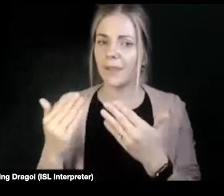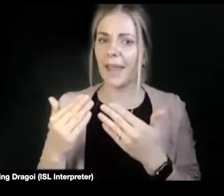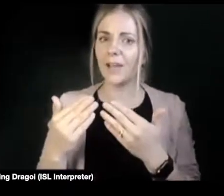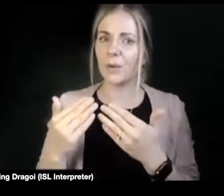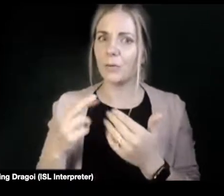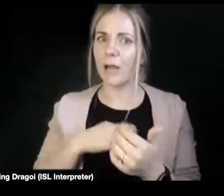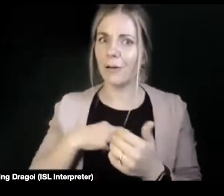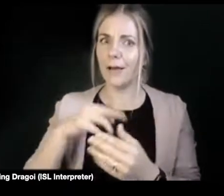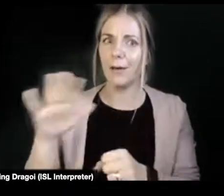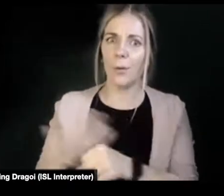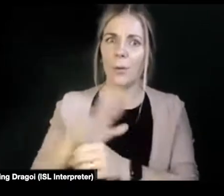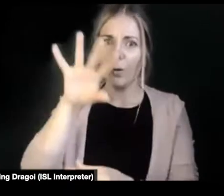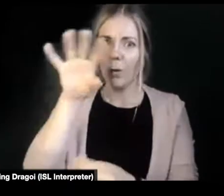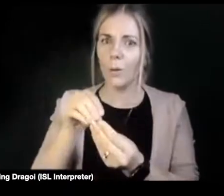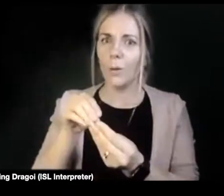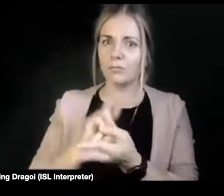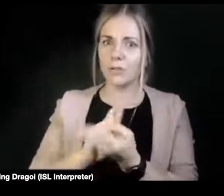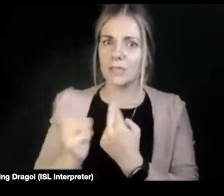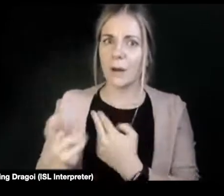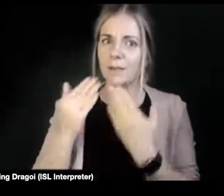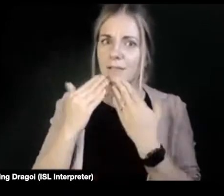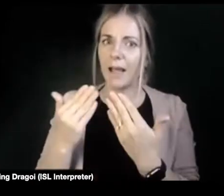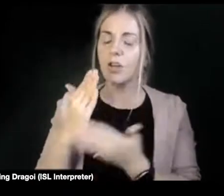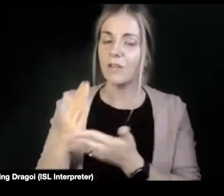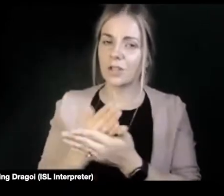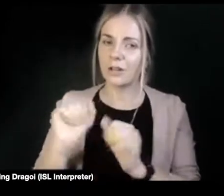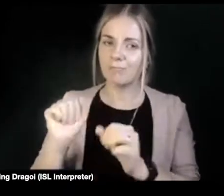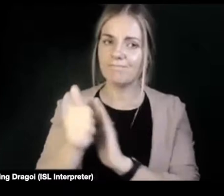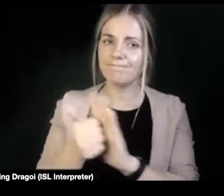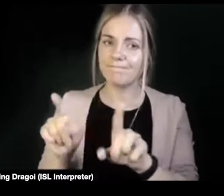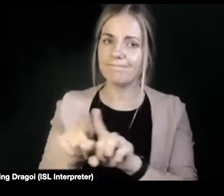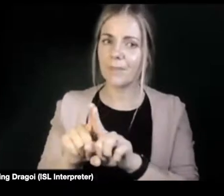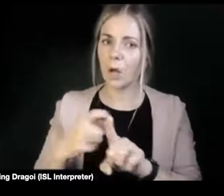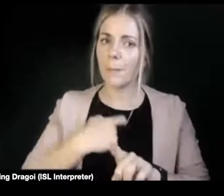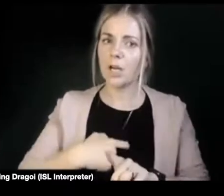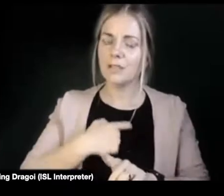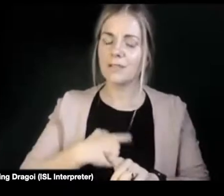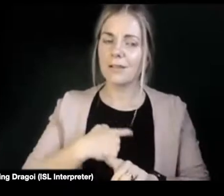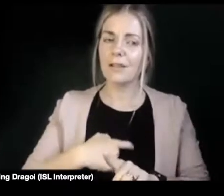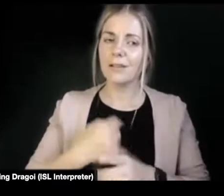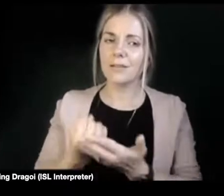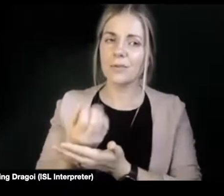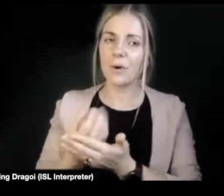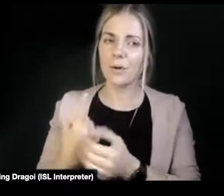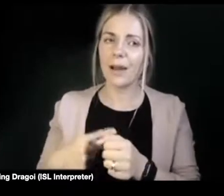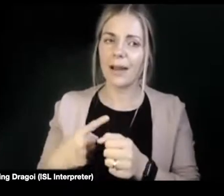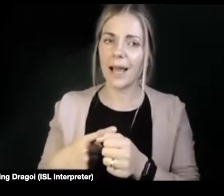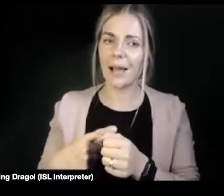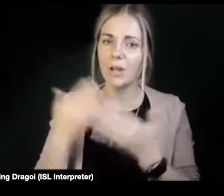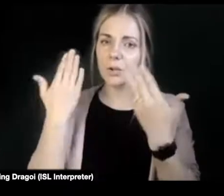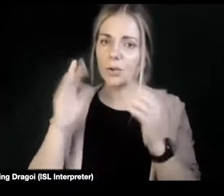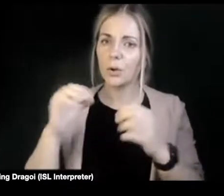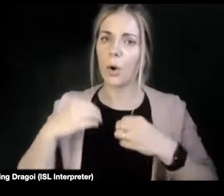comprehensive response. And thanks for sharing that, that powerful, again, a disabled